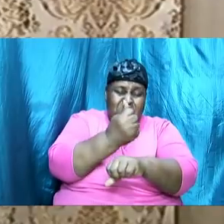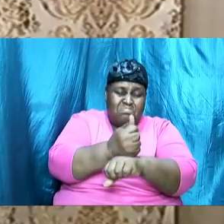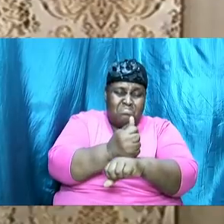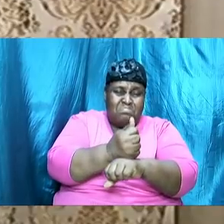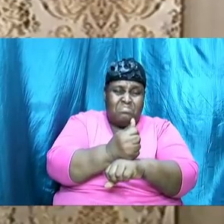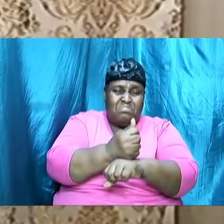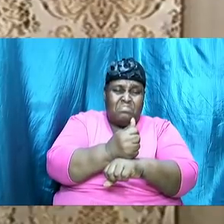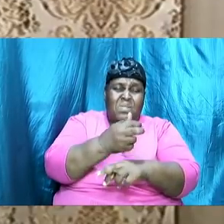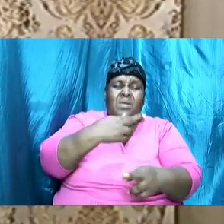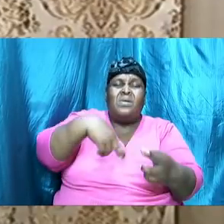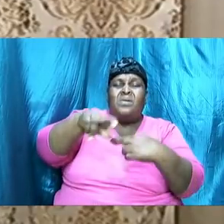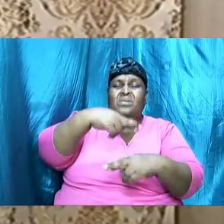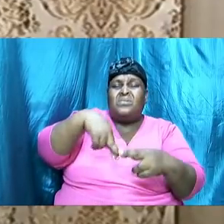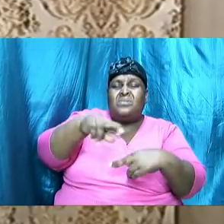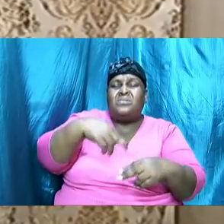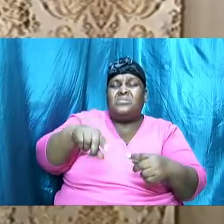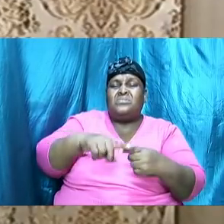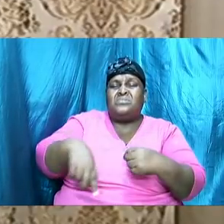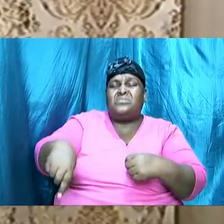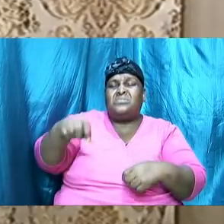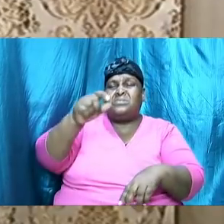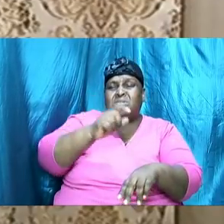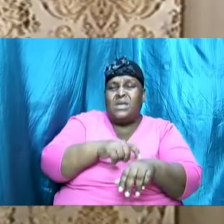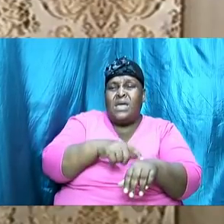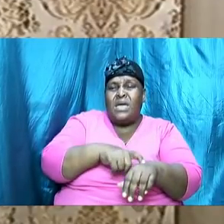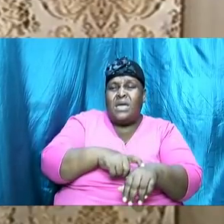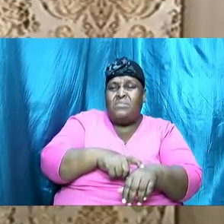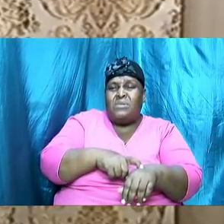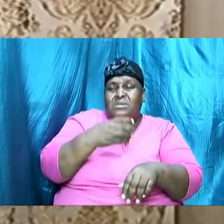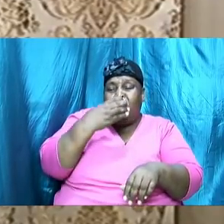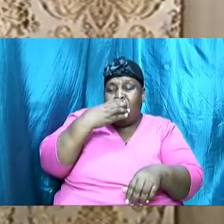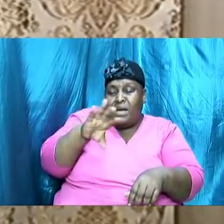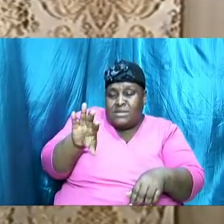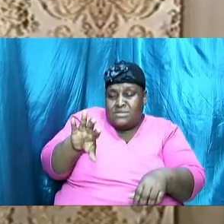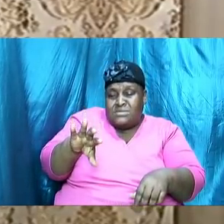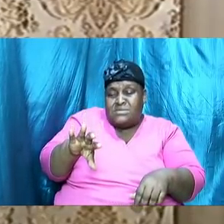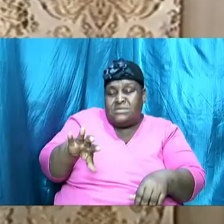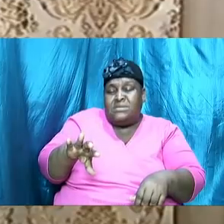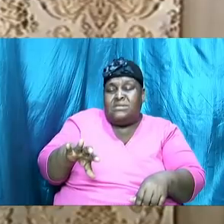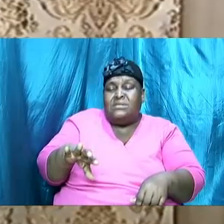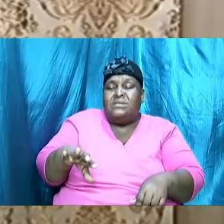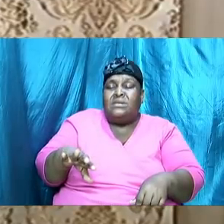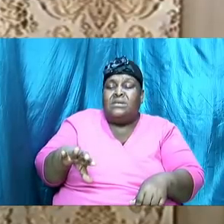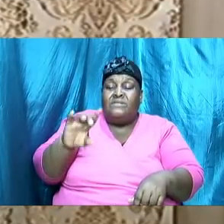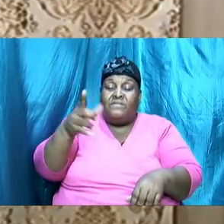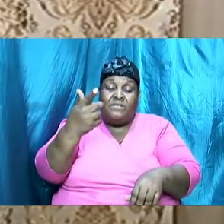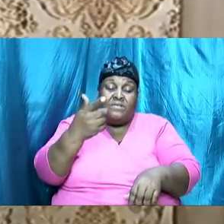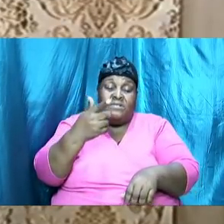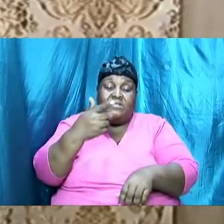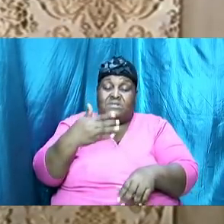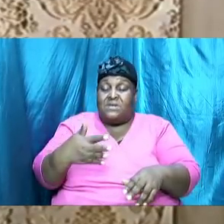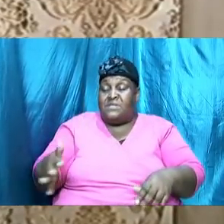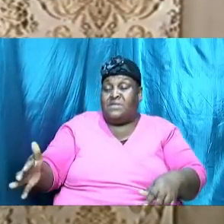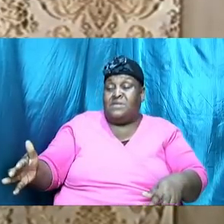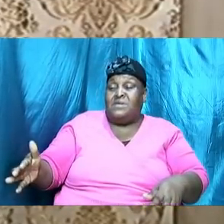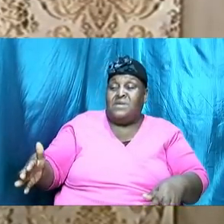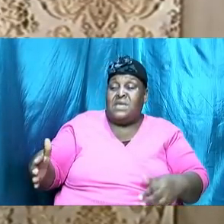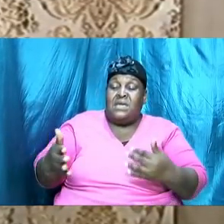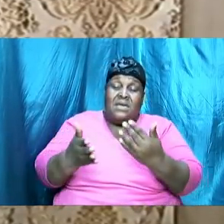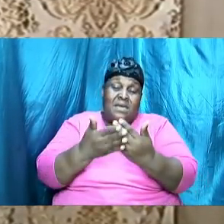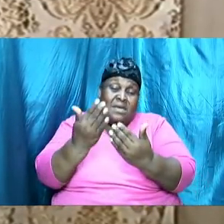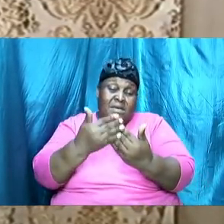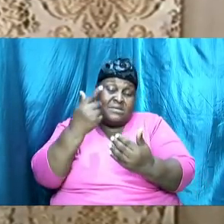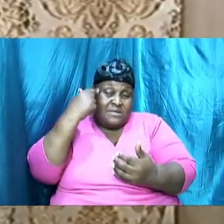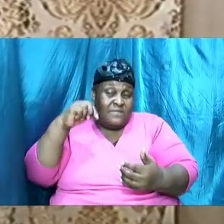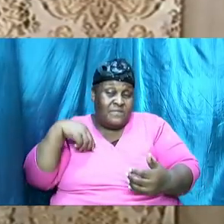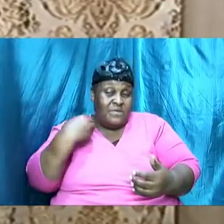to the point where it was red hot those first things it is easy for